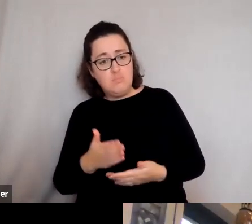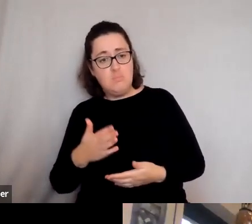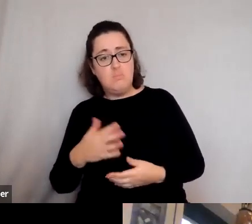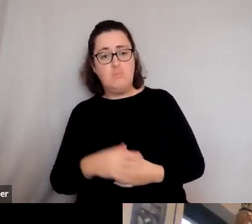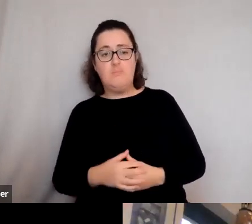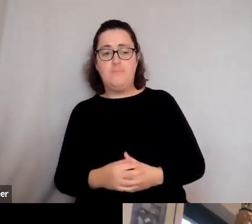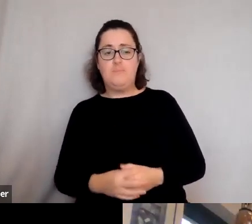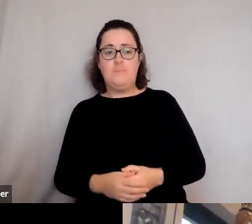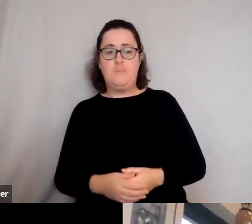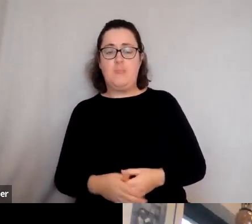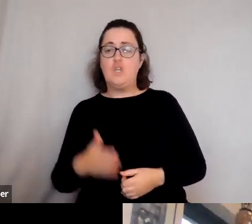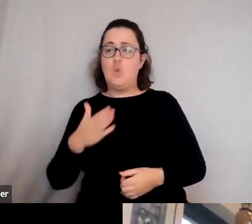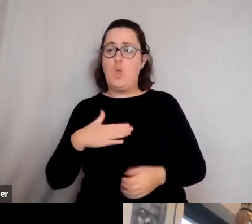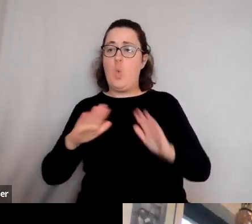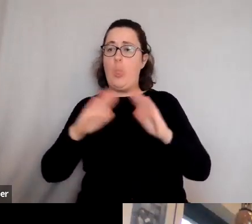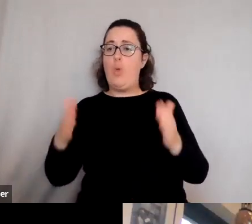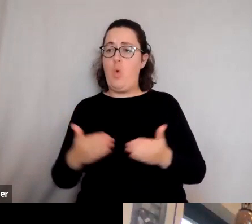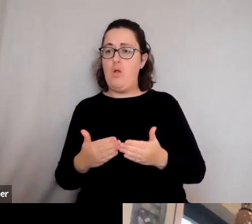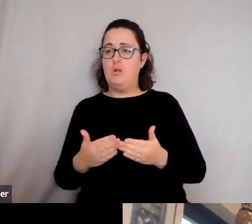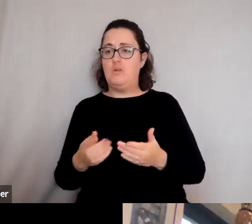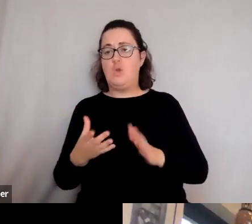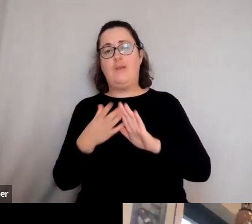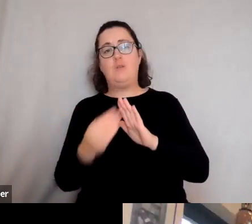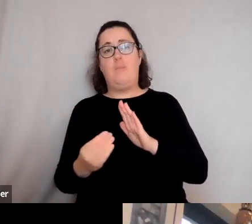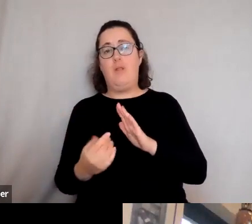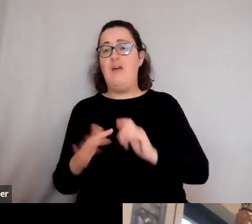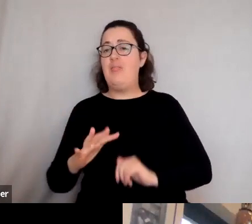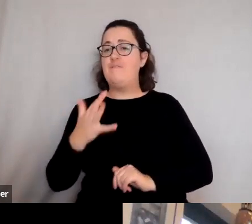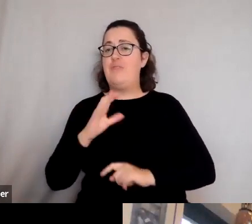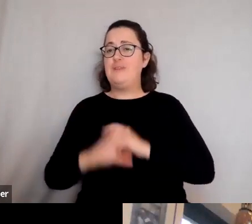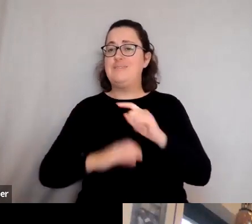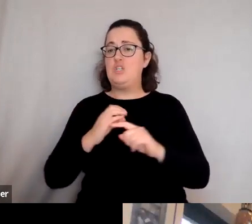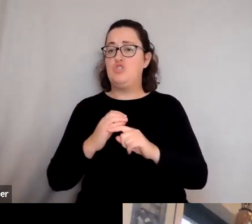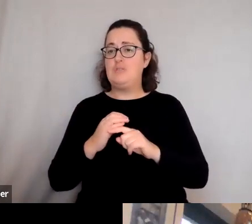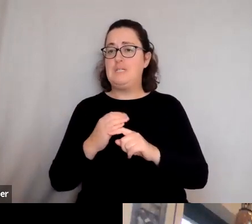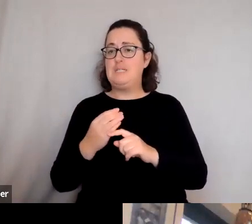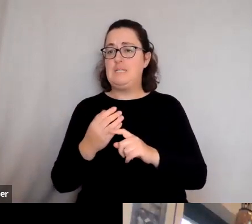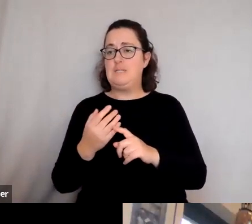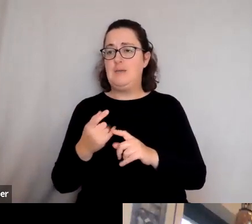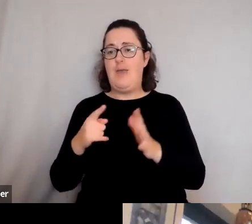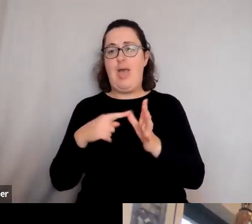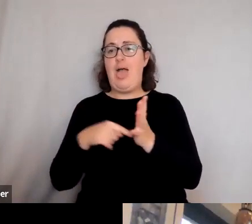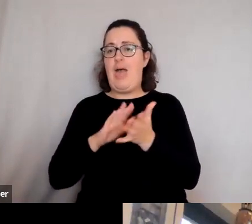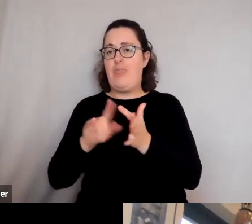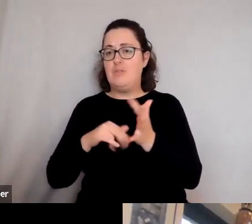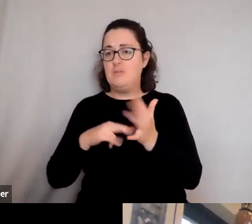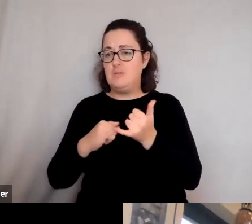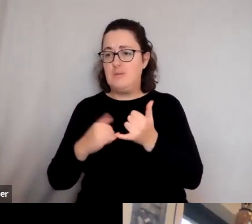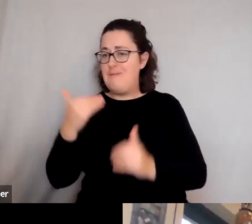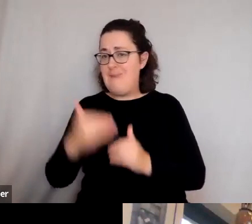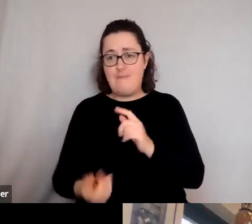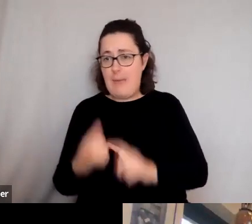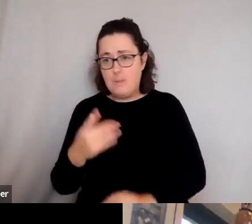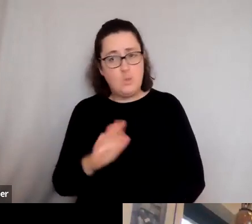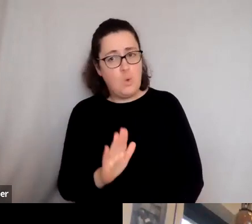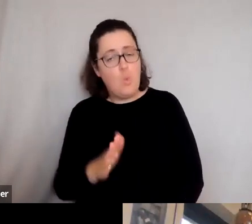the, you know, the tragedies of fifth century Athens never happened, uh, and which we have no access to them. No, I don't want a world like that,